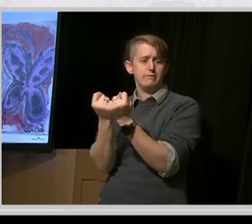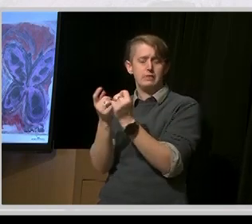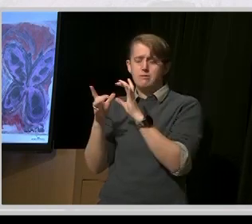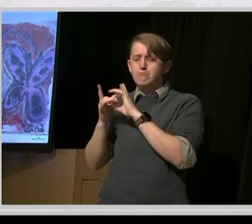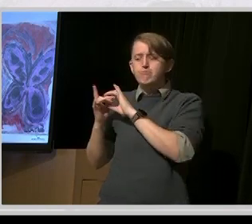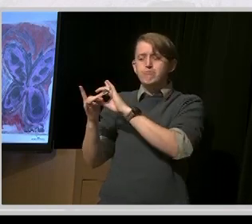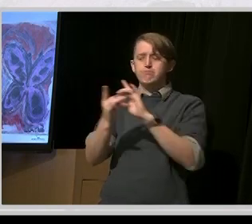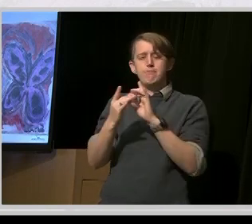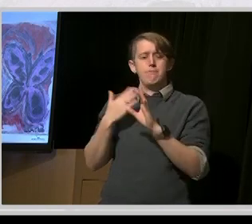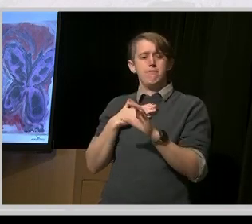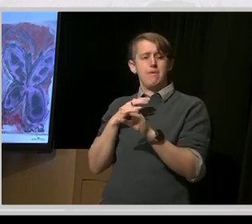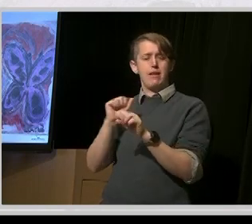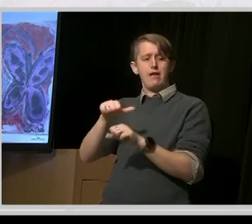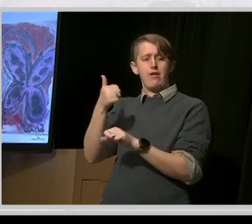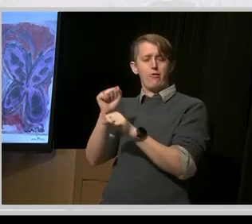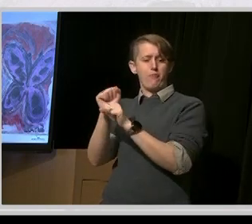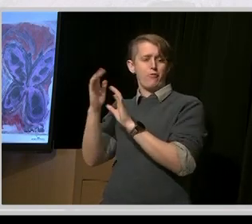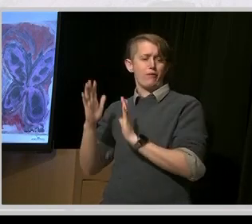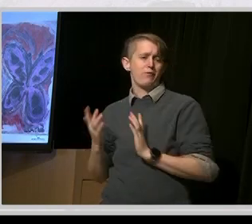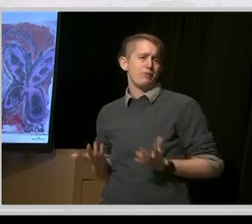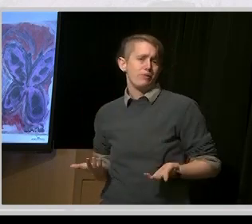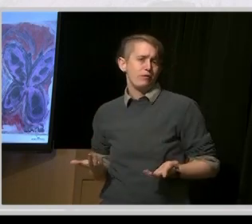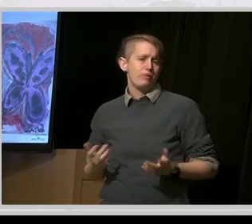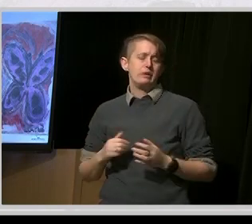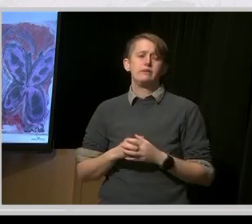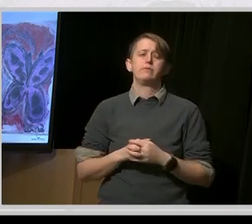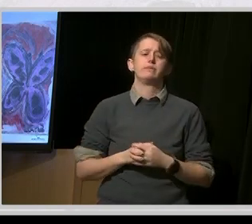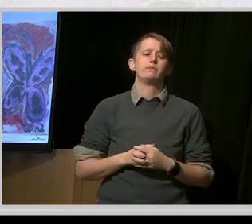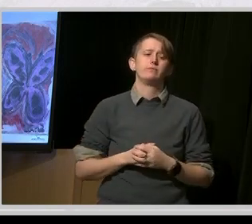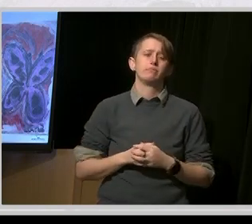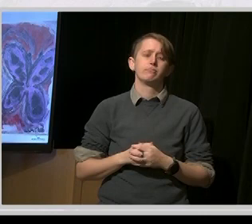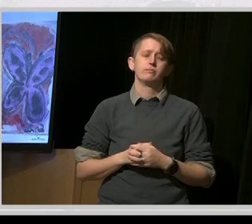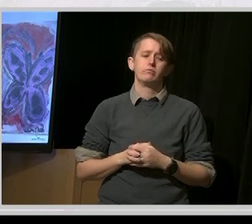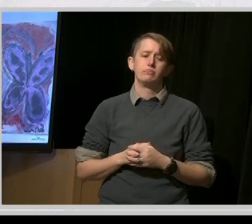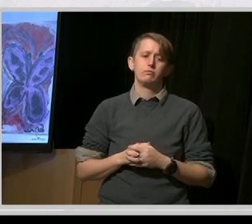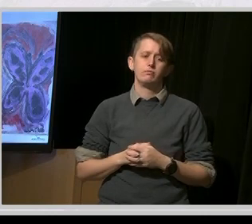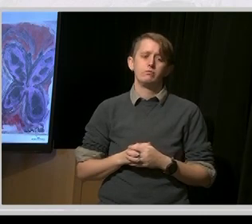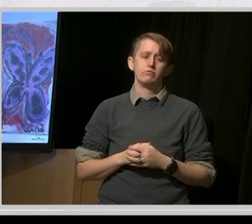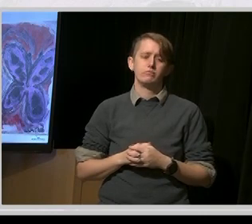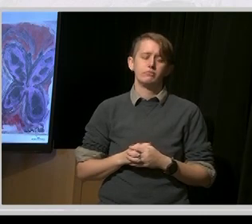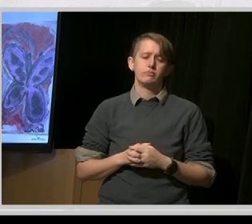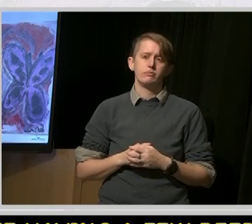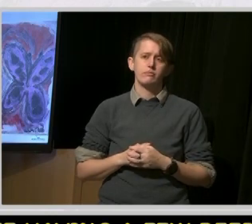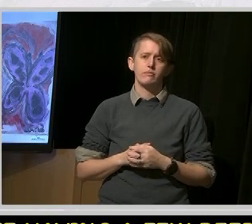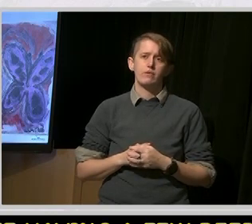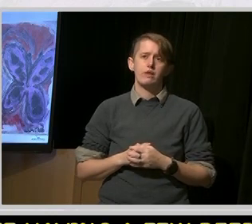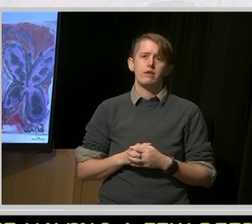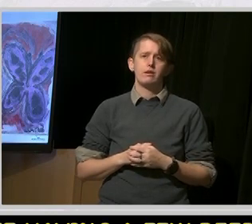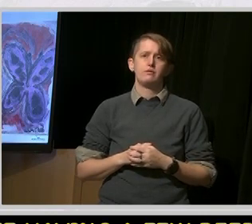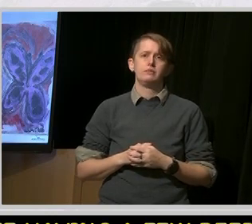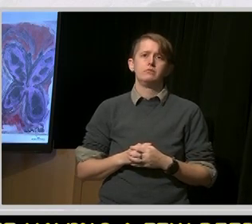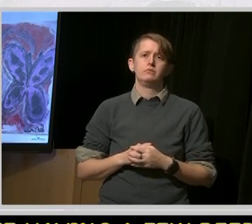So supporting people with disabilities is not